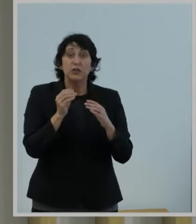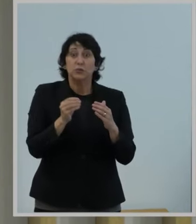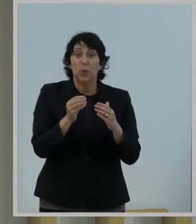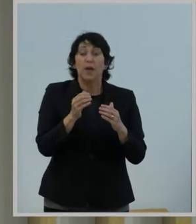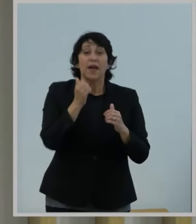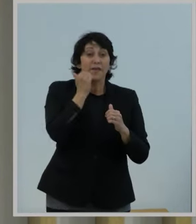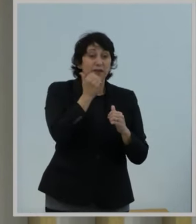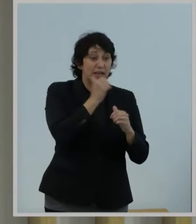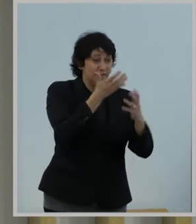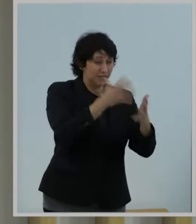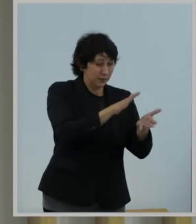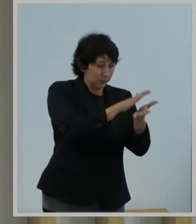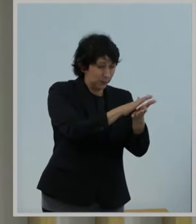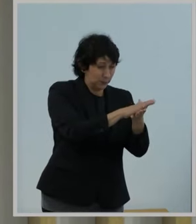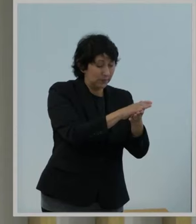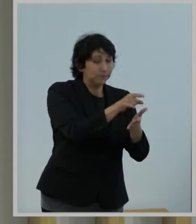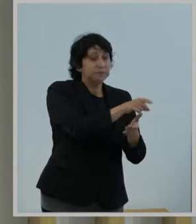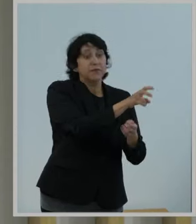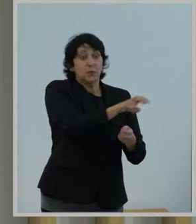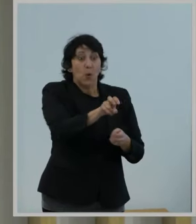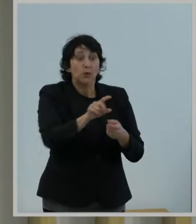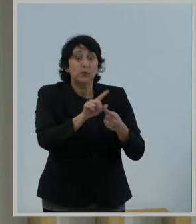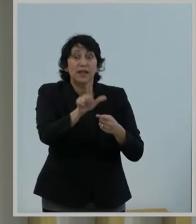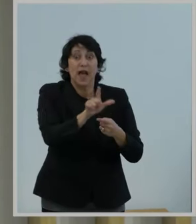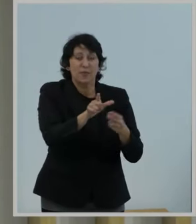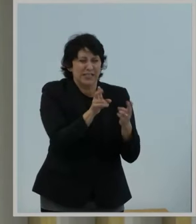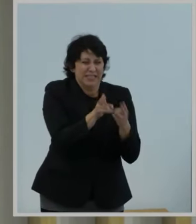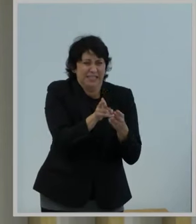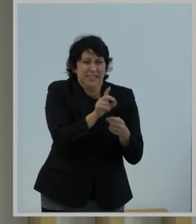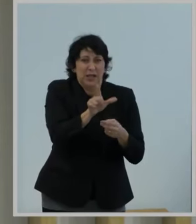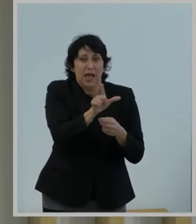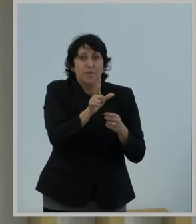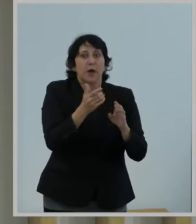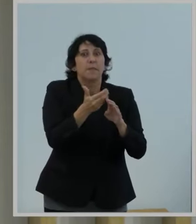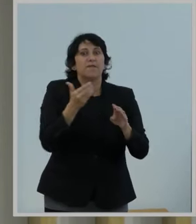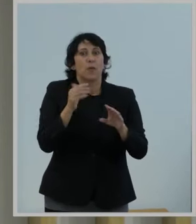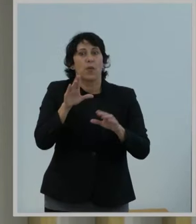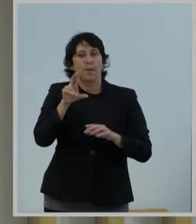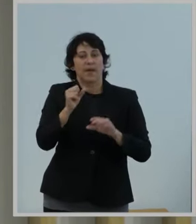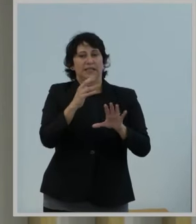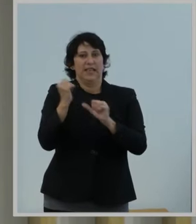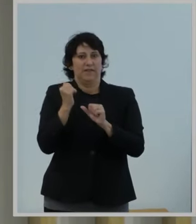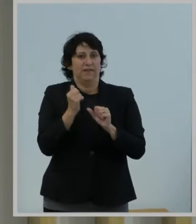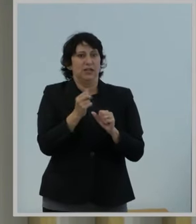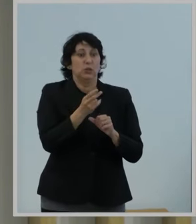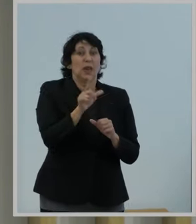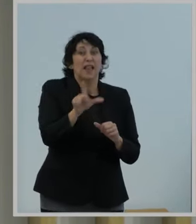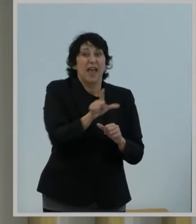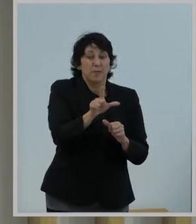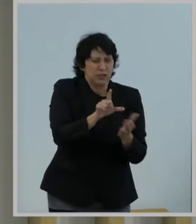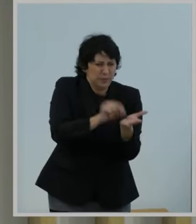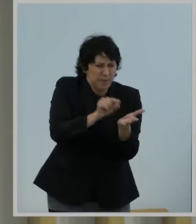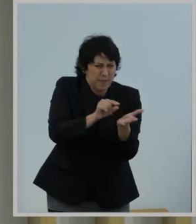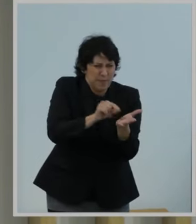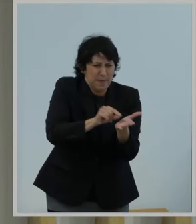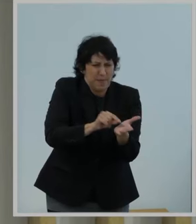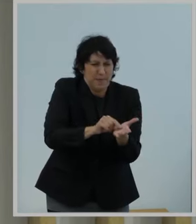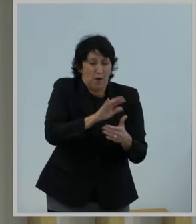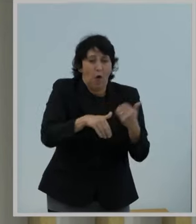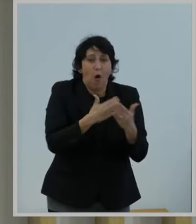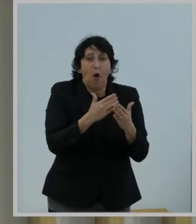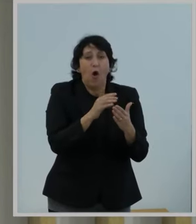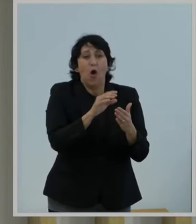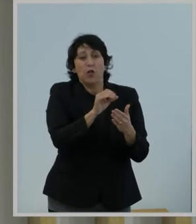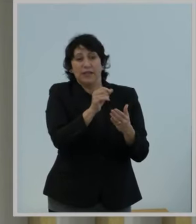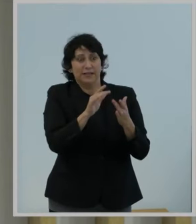every school day, she rushed to the library just before the bus left and furiously printed out her assignments, web